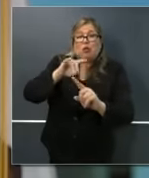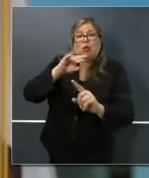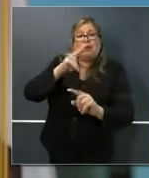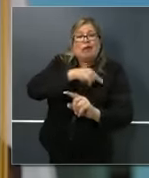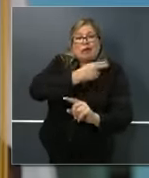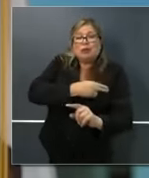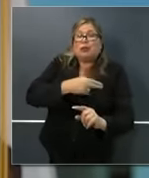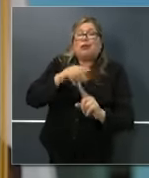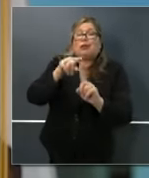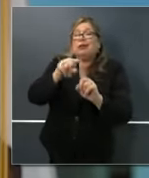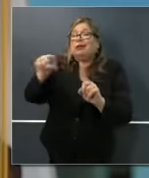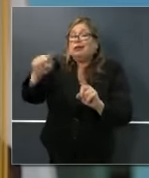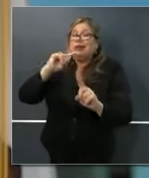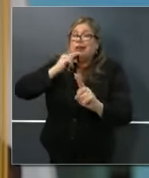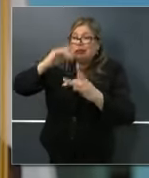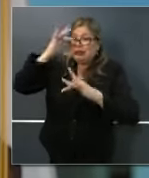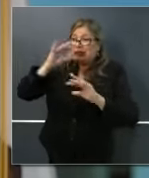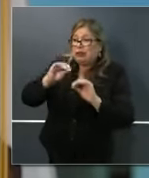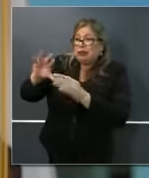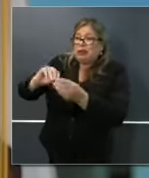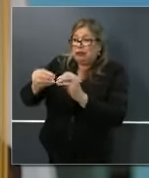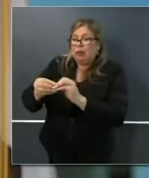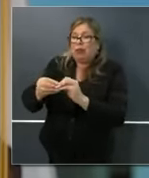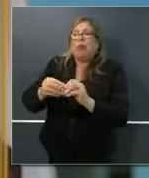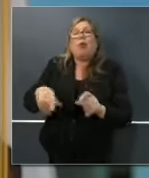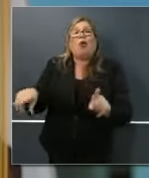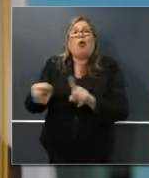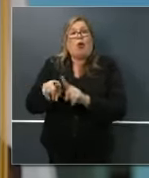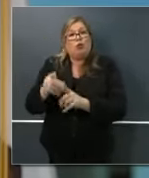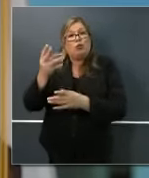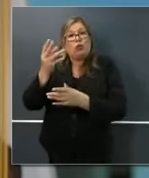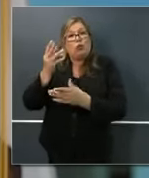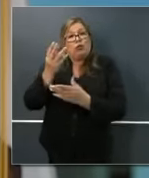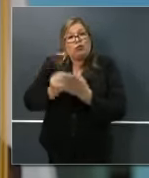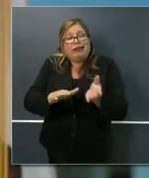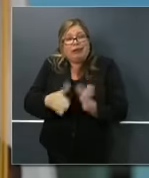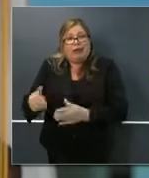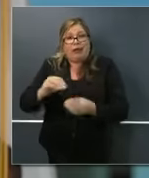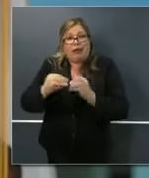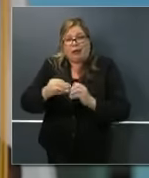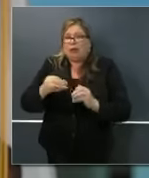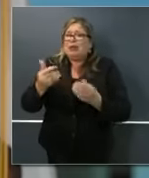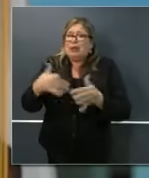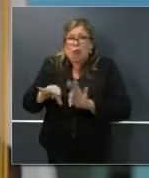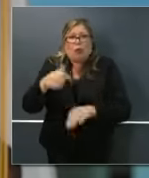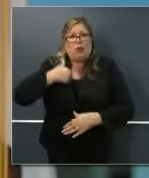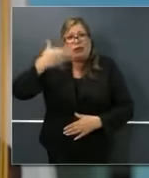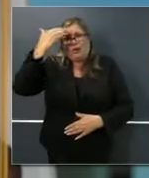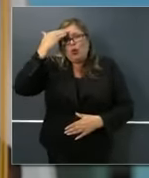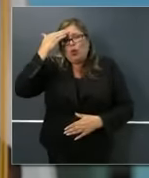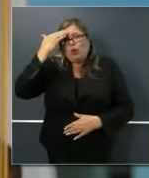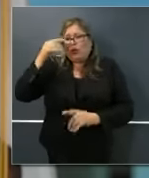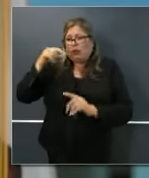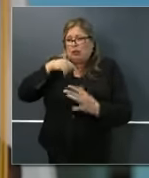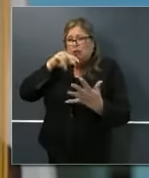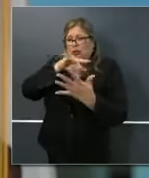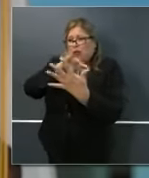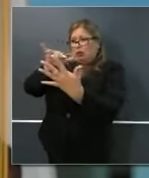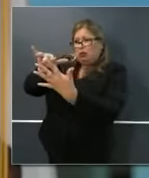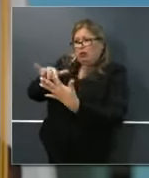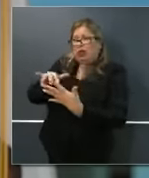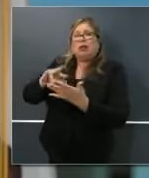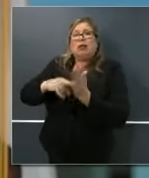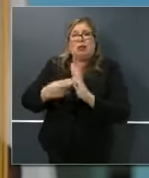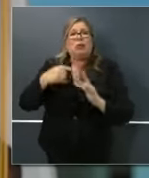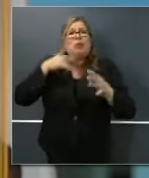understand how it's impacting our communities and our readiness to modify the stay-at-home order and other initiatives that